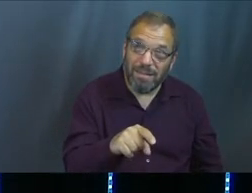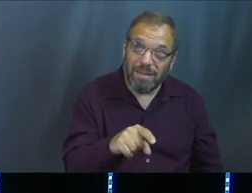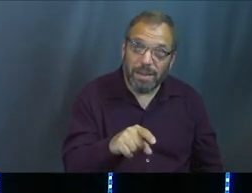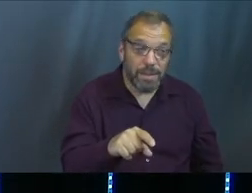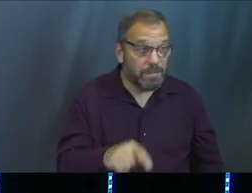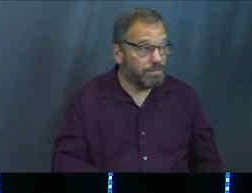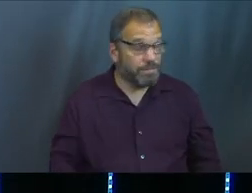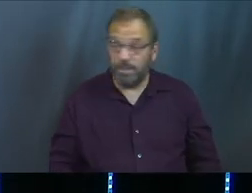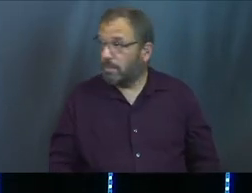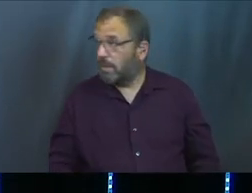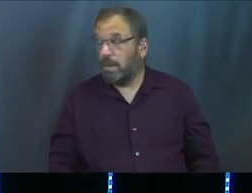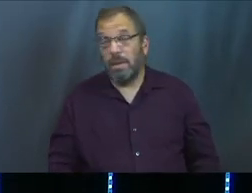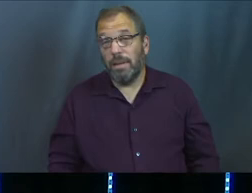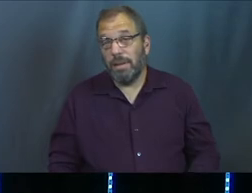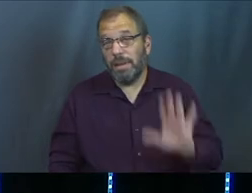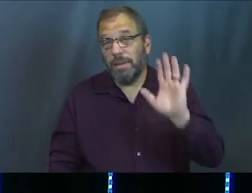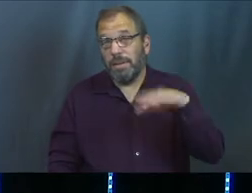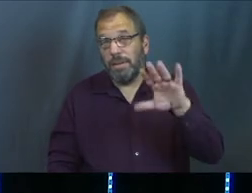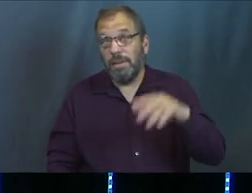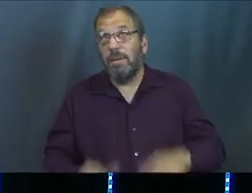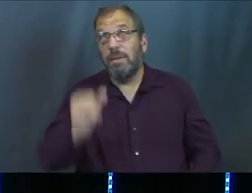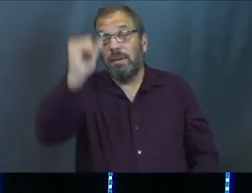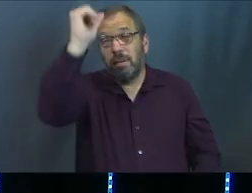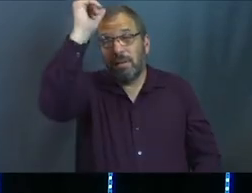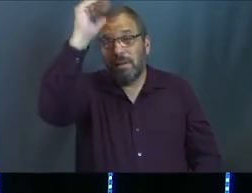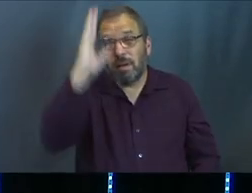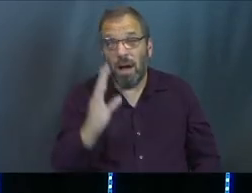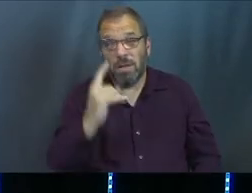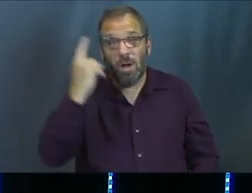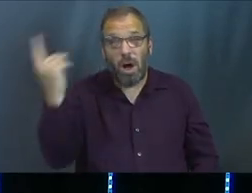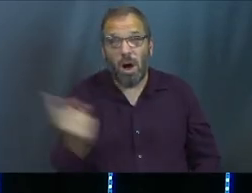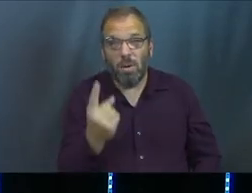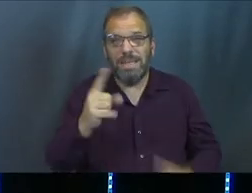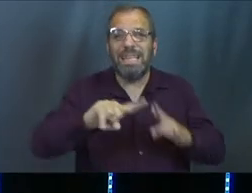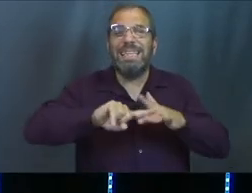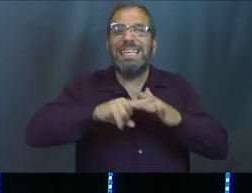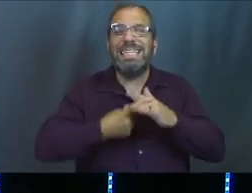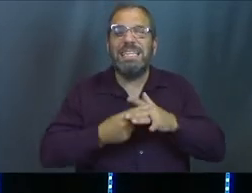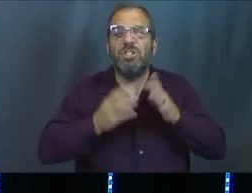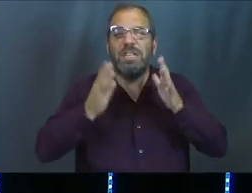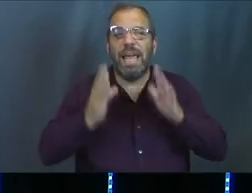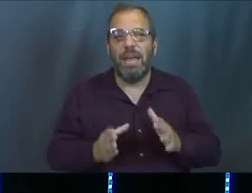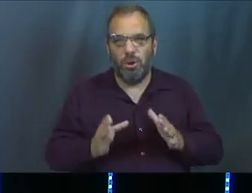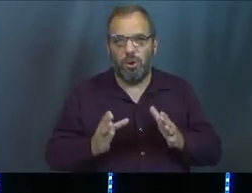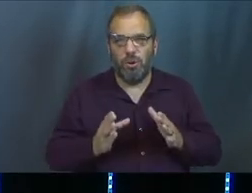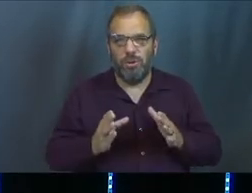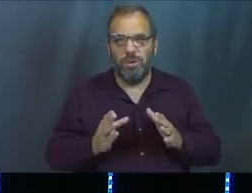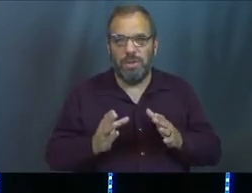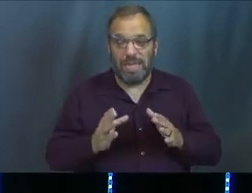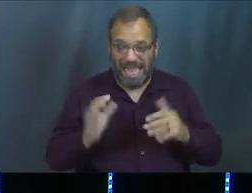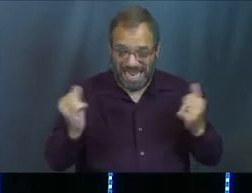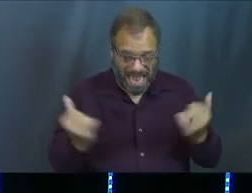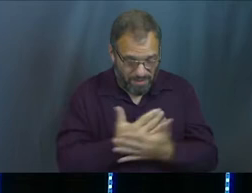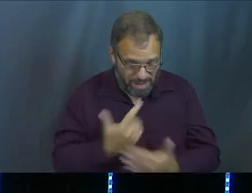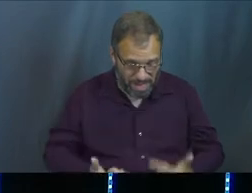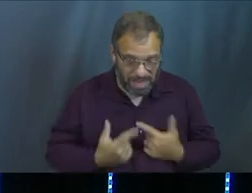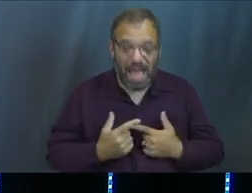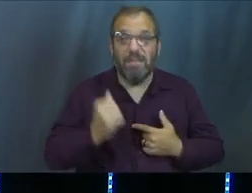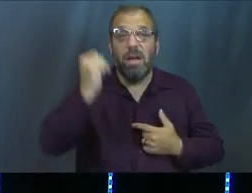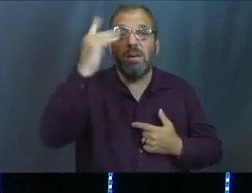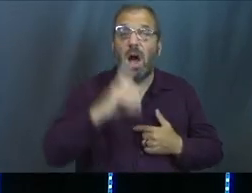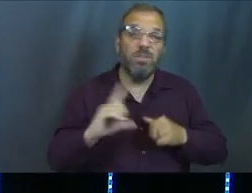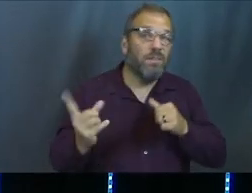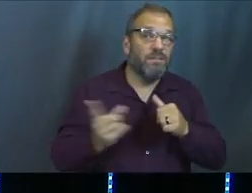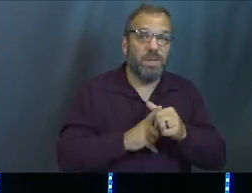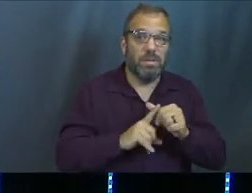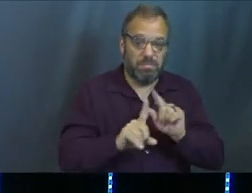I don't know if you know this today, church, but God is always the initiator. In every part of our lives, God goes before